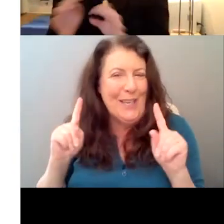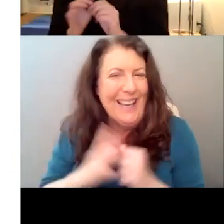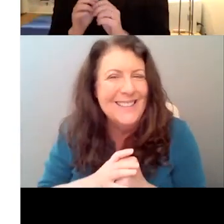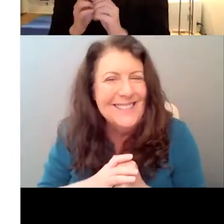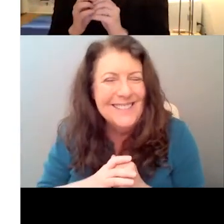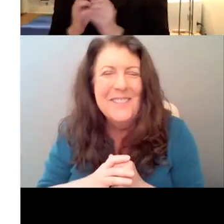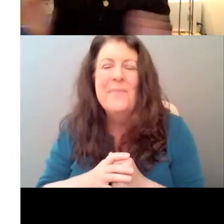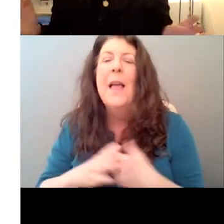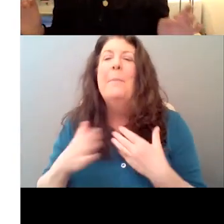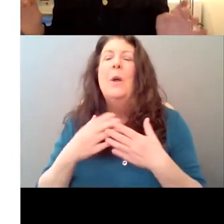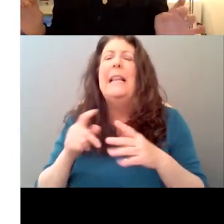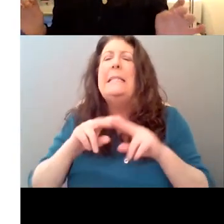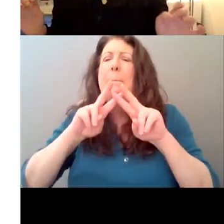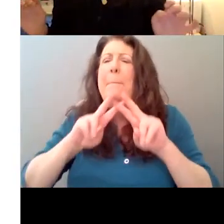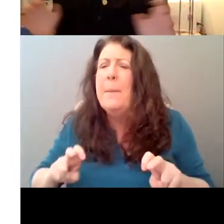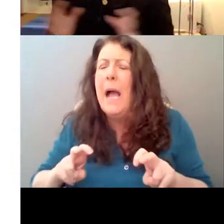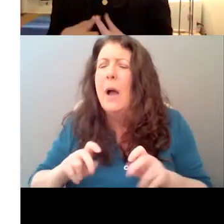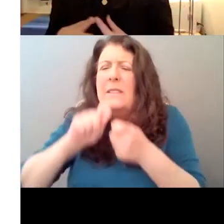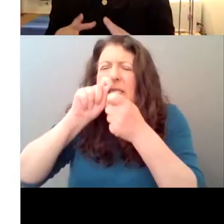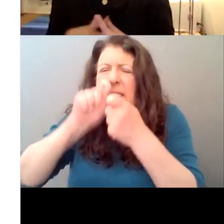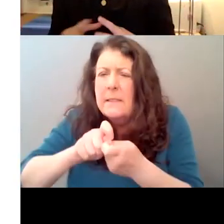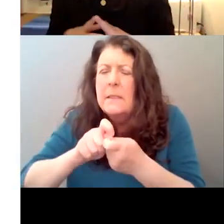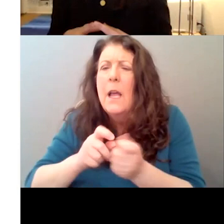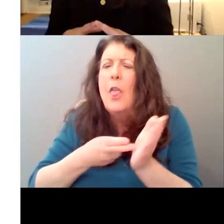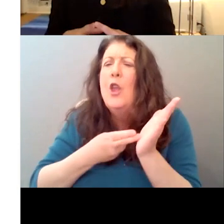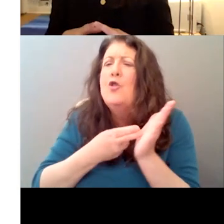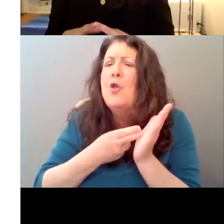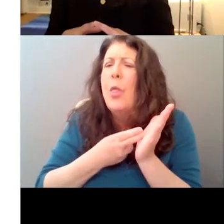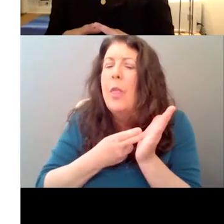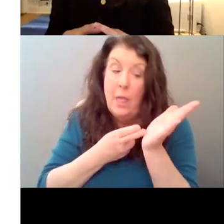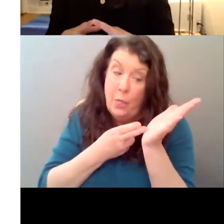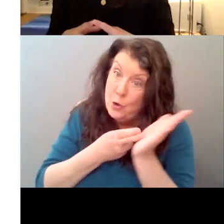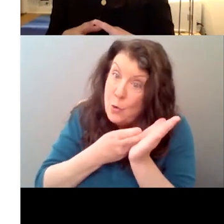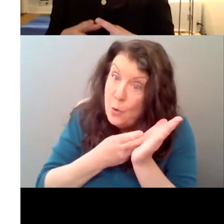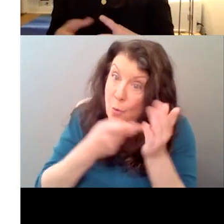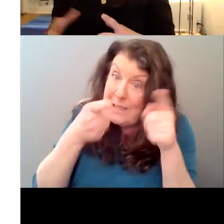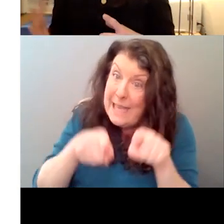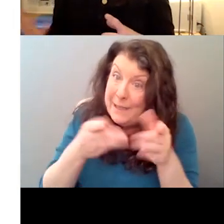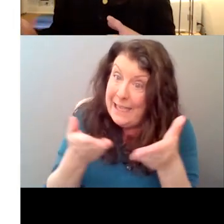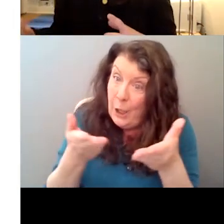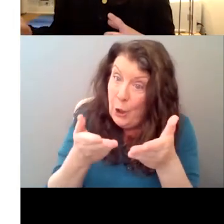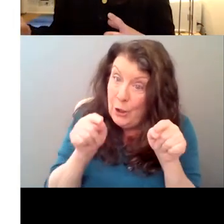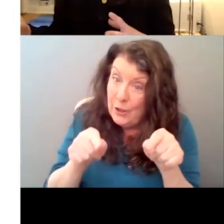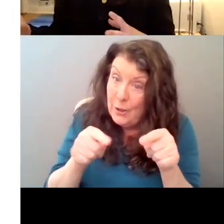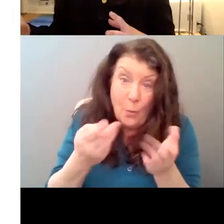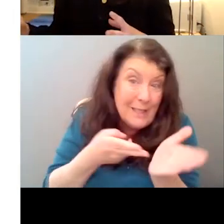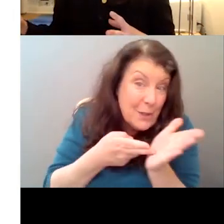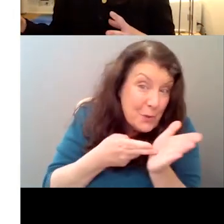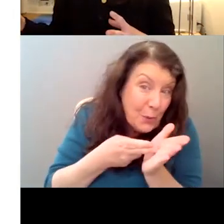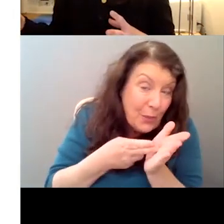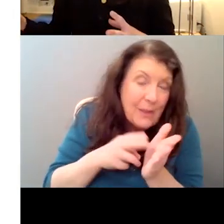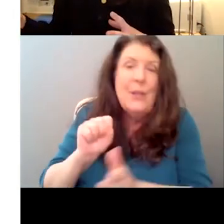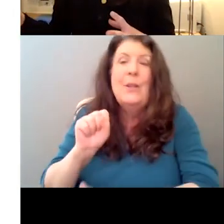apart, like, what's the real truth of what's happening here. The truth of what's happening here is that Sue, uh, you know,